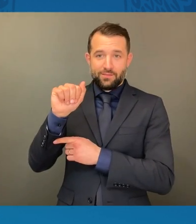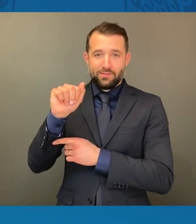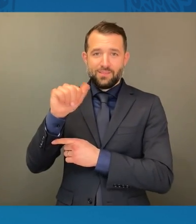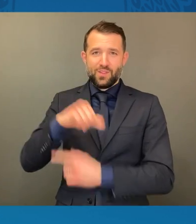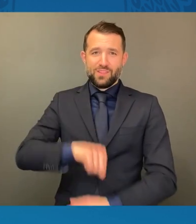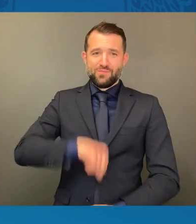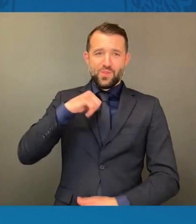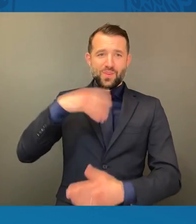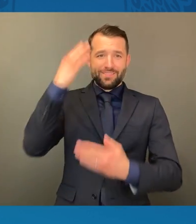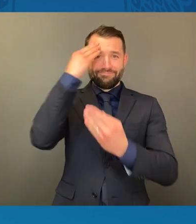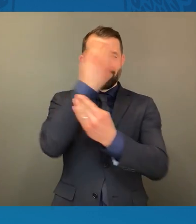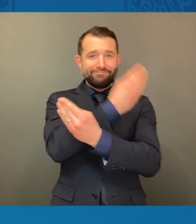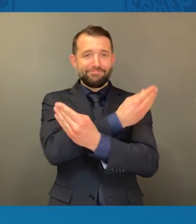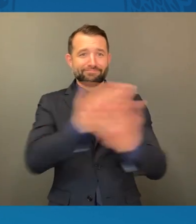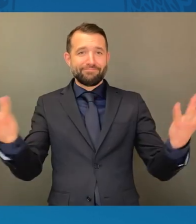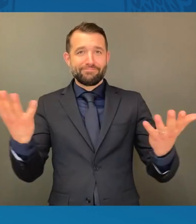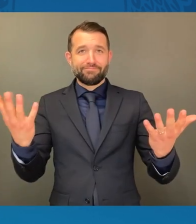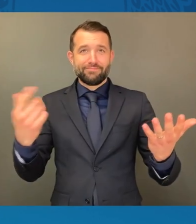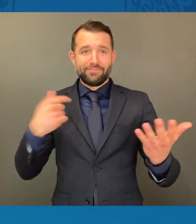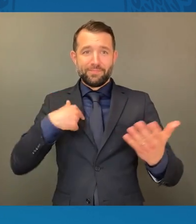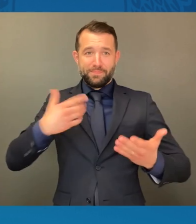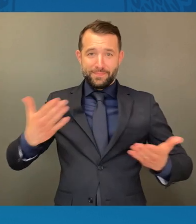city of Selma, Alabama.